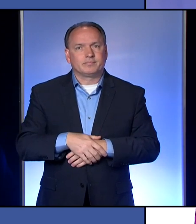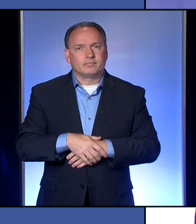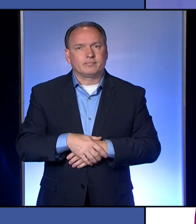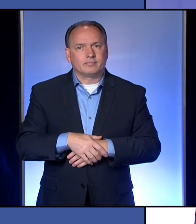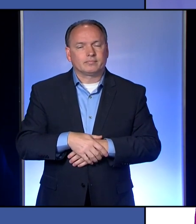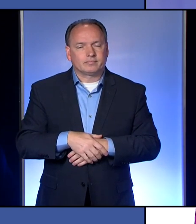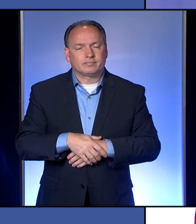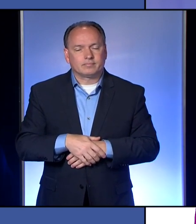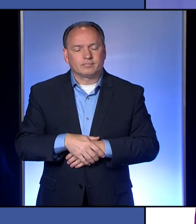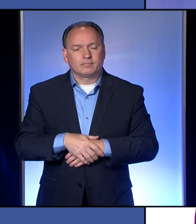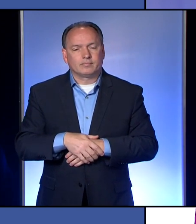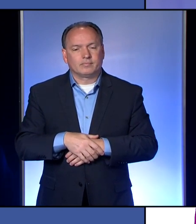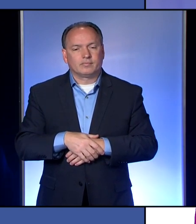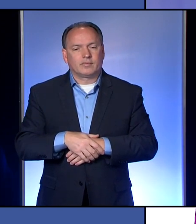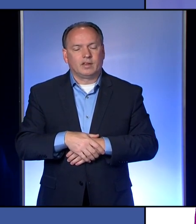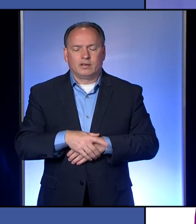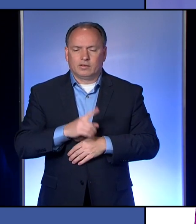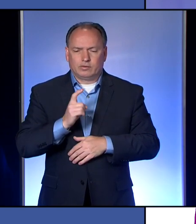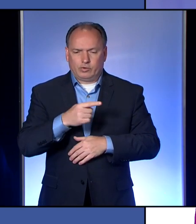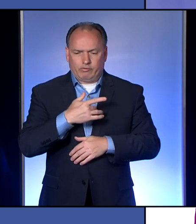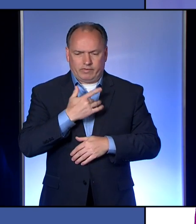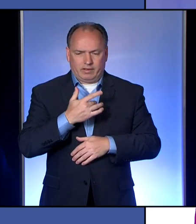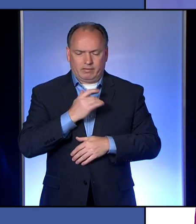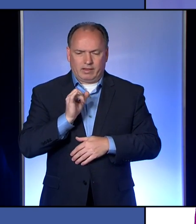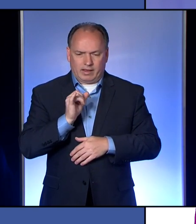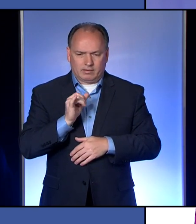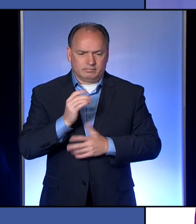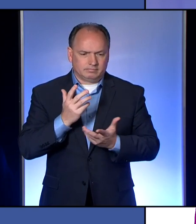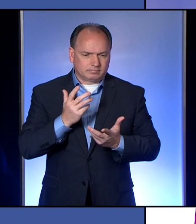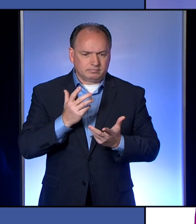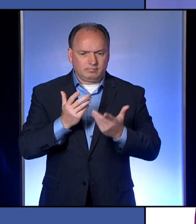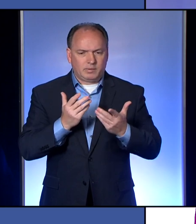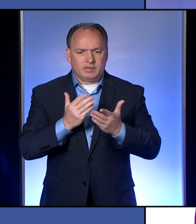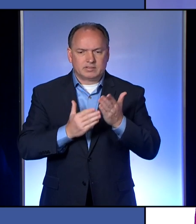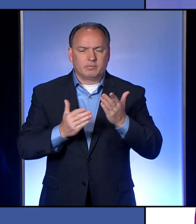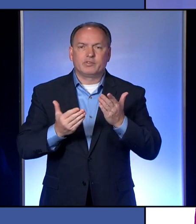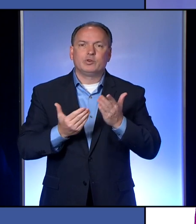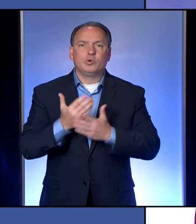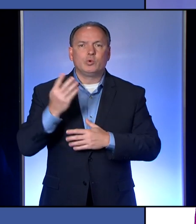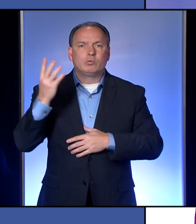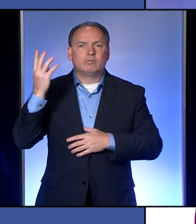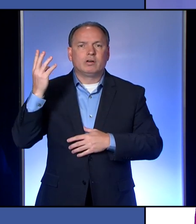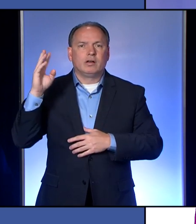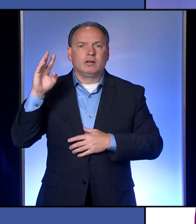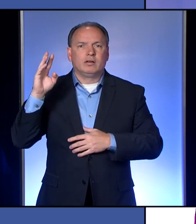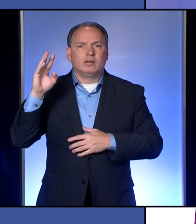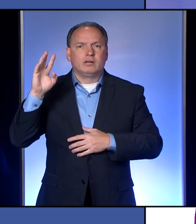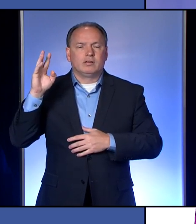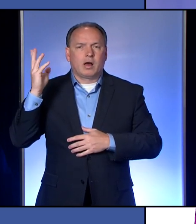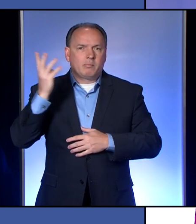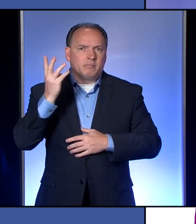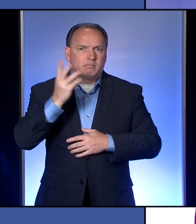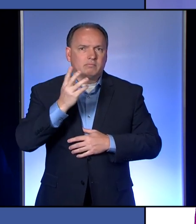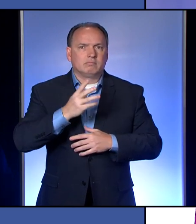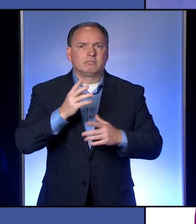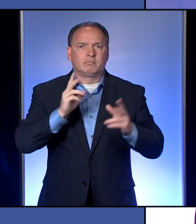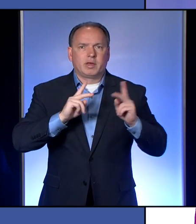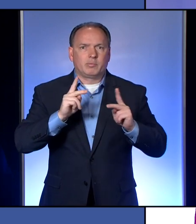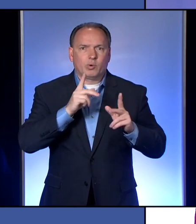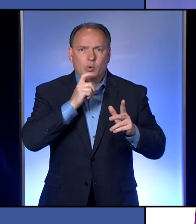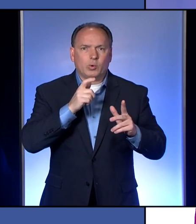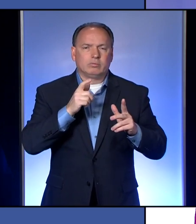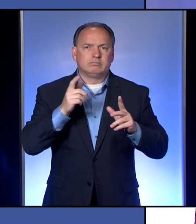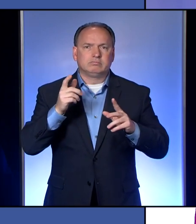But do you get a sense that maybe some of the, uh, the new Americans or maybe the English as second language learners